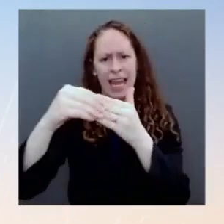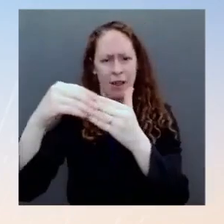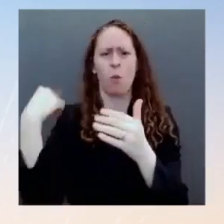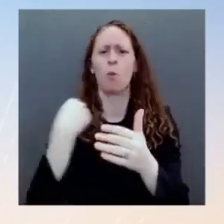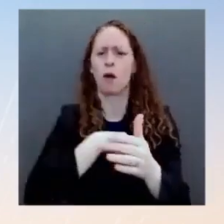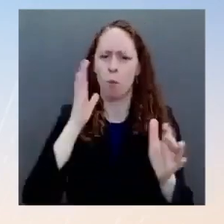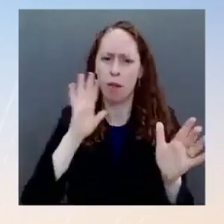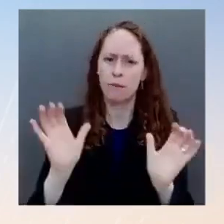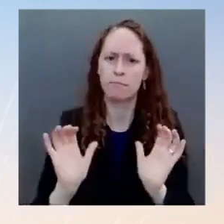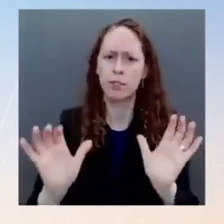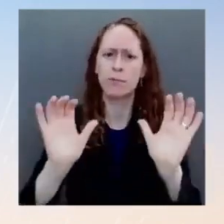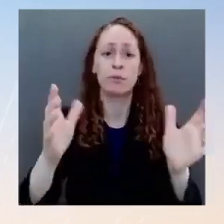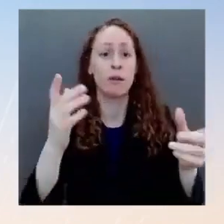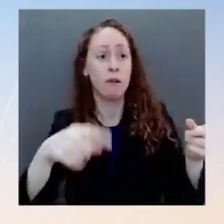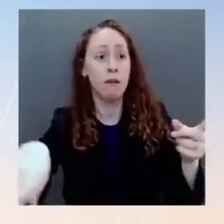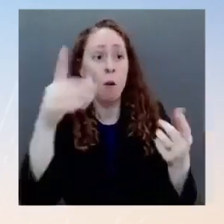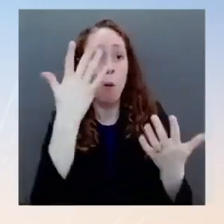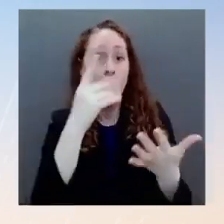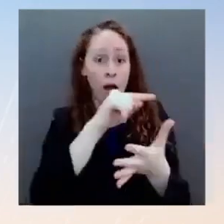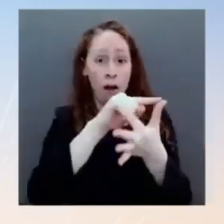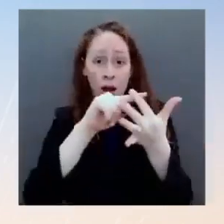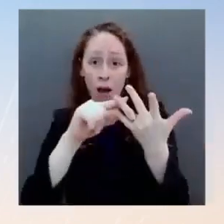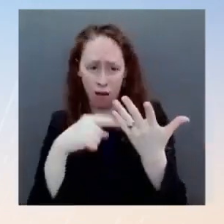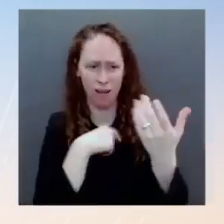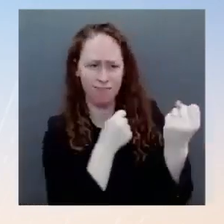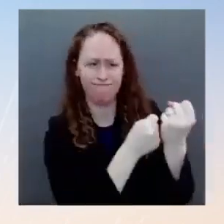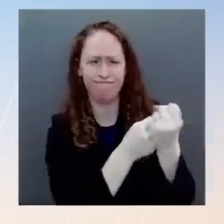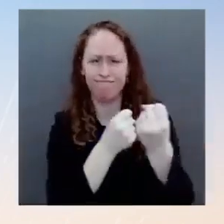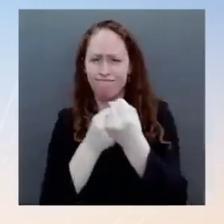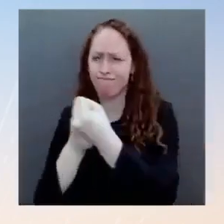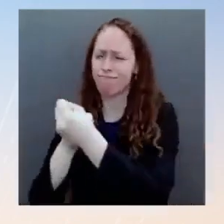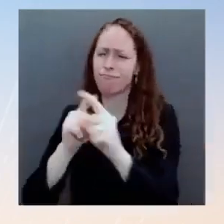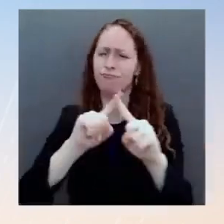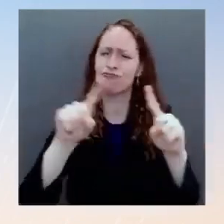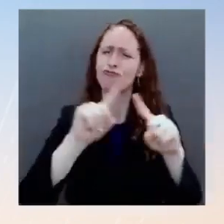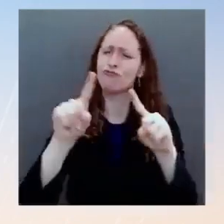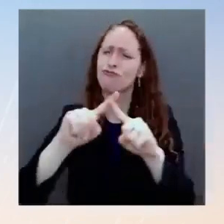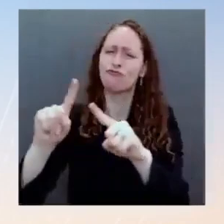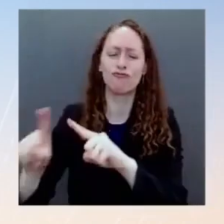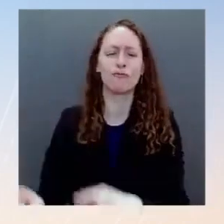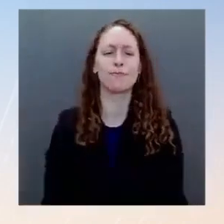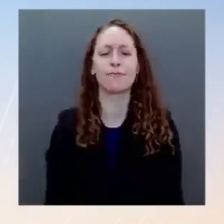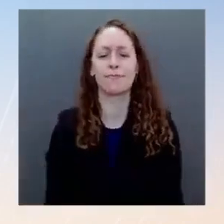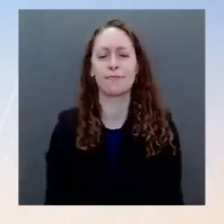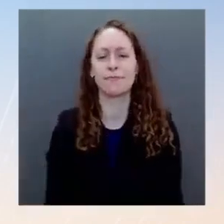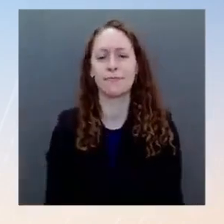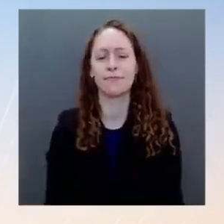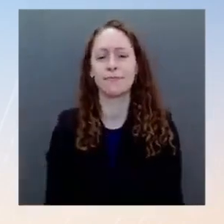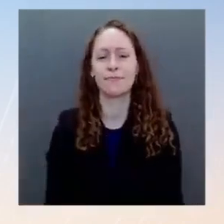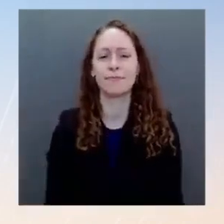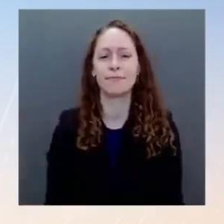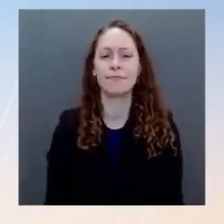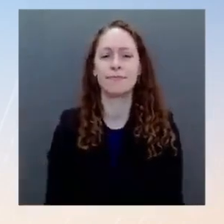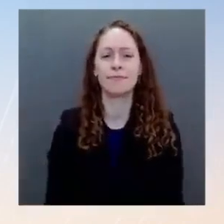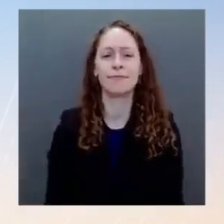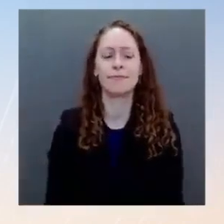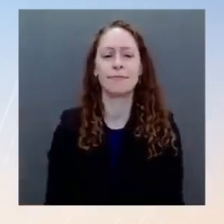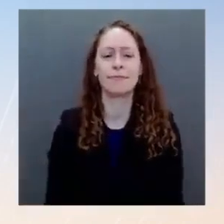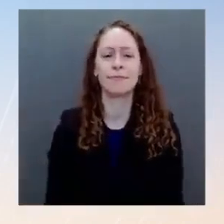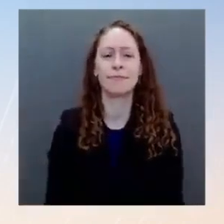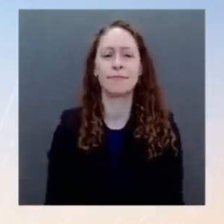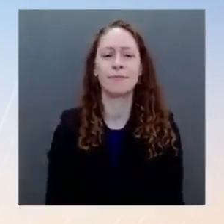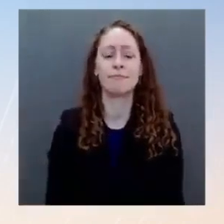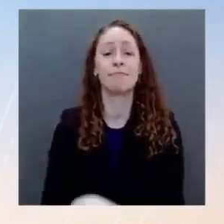During every disaster, FEMA's strength is our ability to coordinate with other stakeholders — federal, state, local,